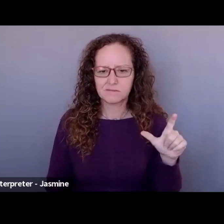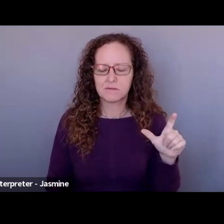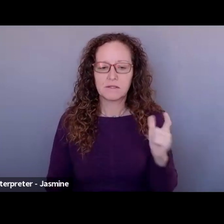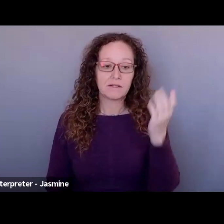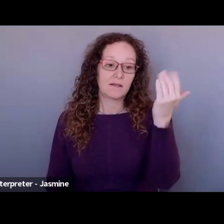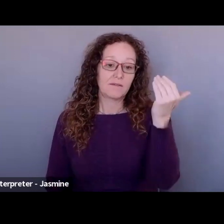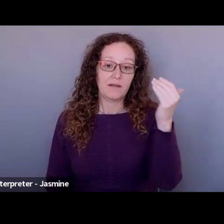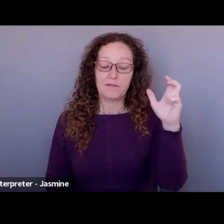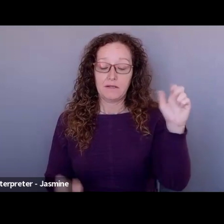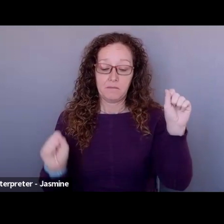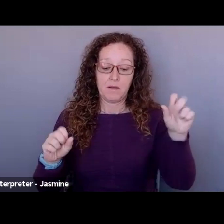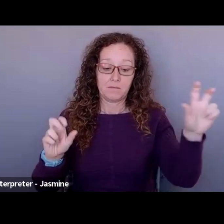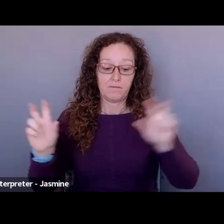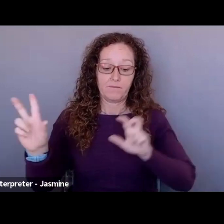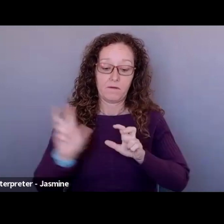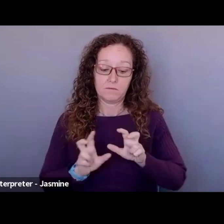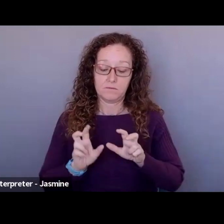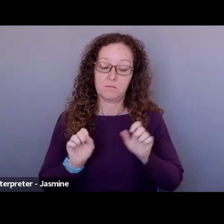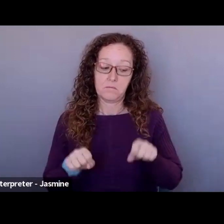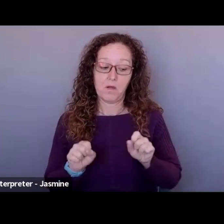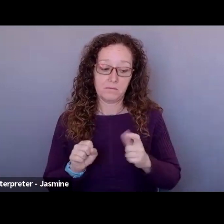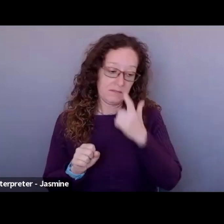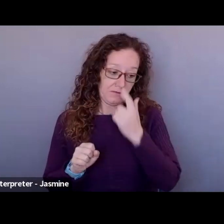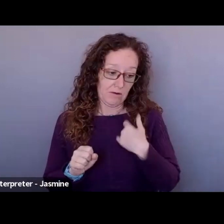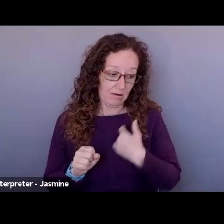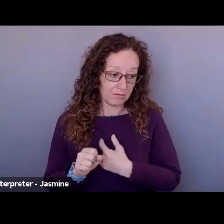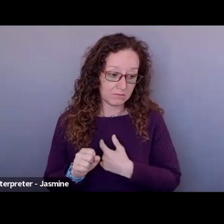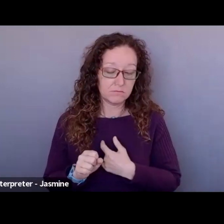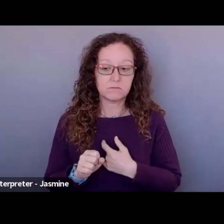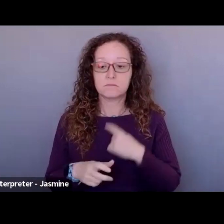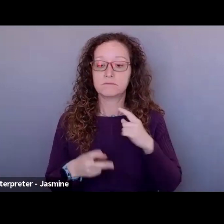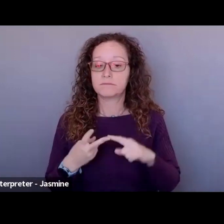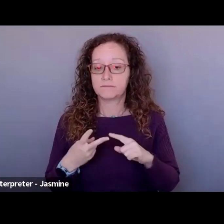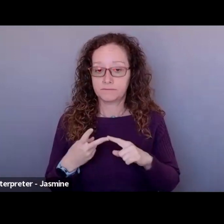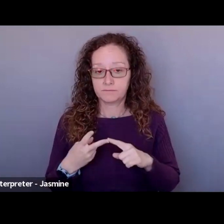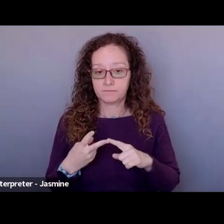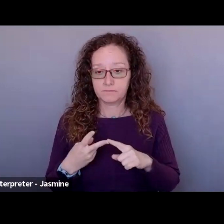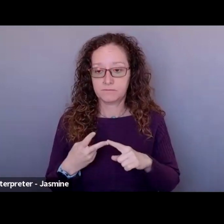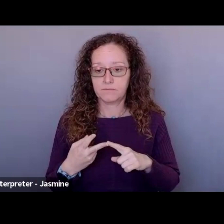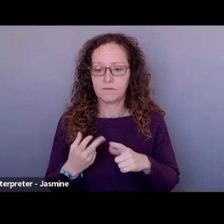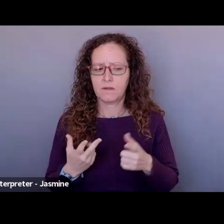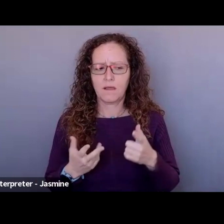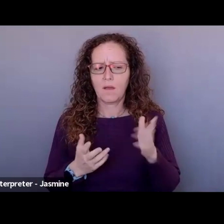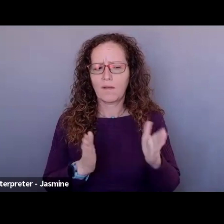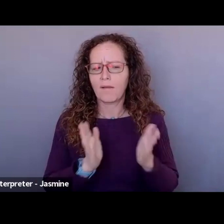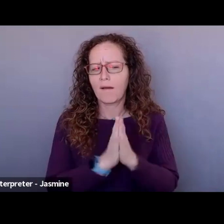funders that could possibly be interested in us. Number one, number two, what is my ask going to be?